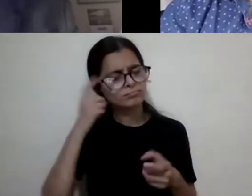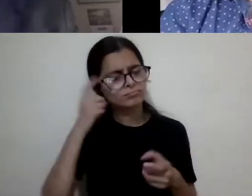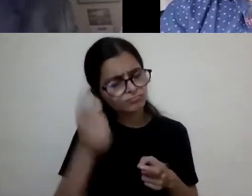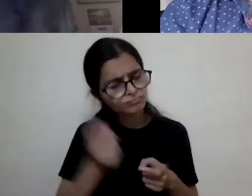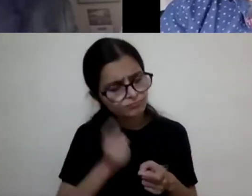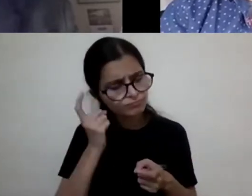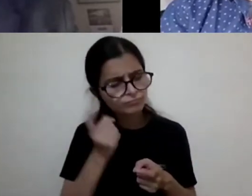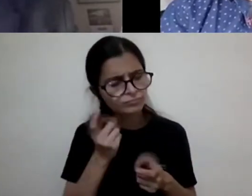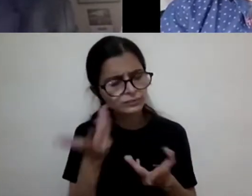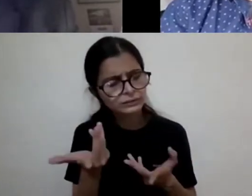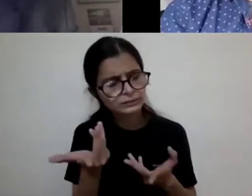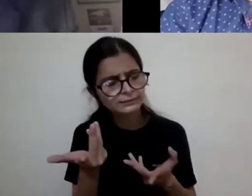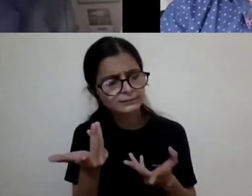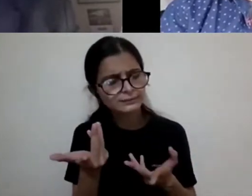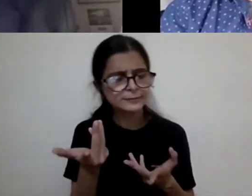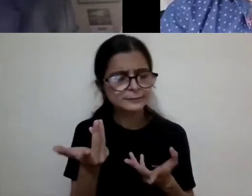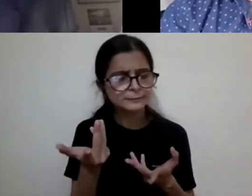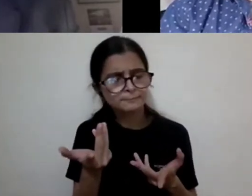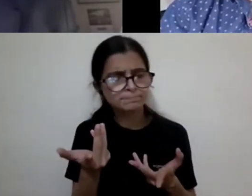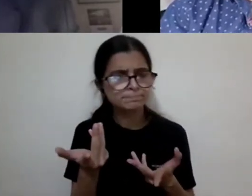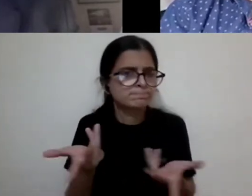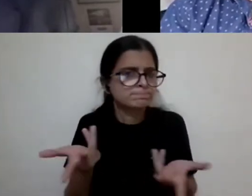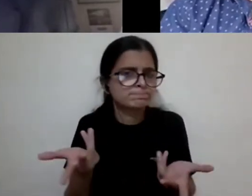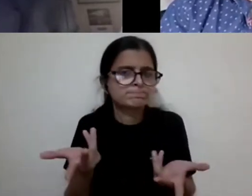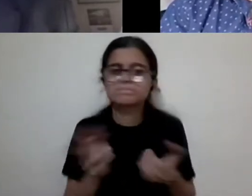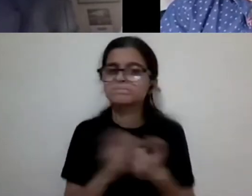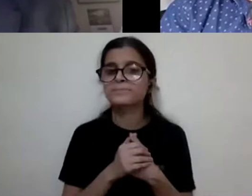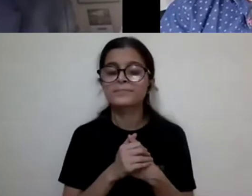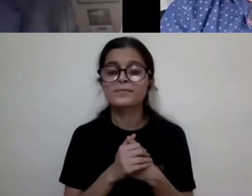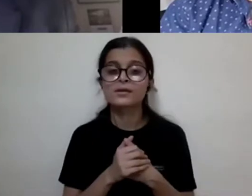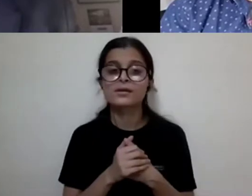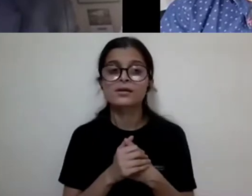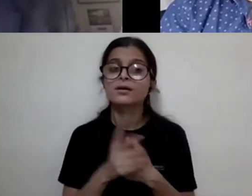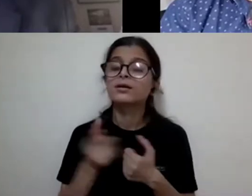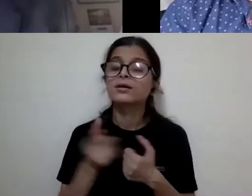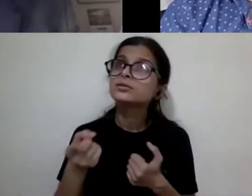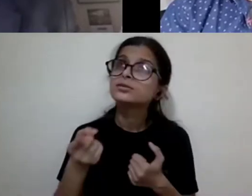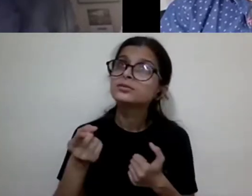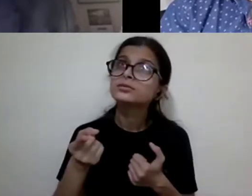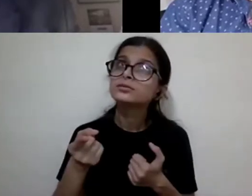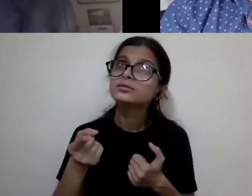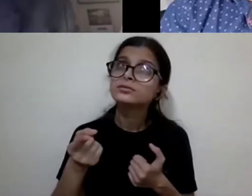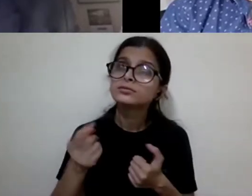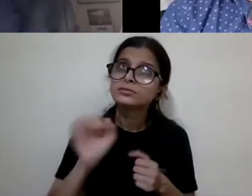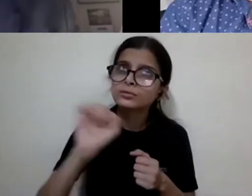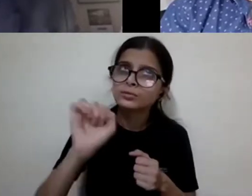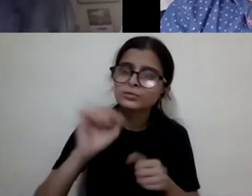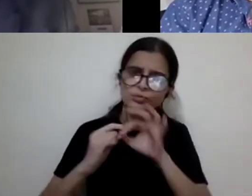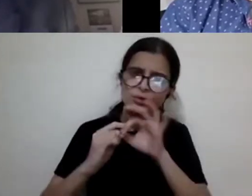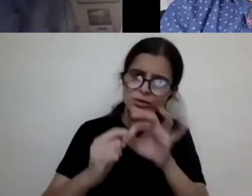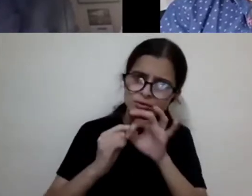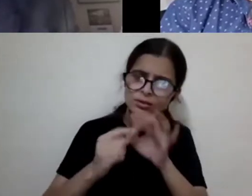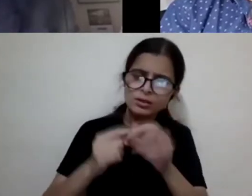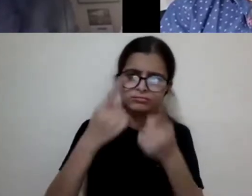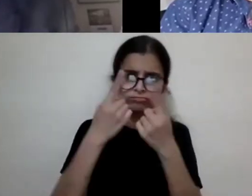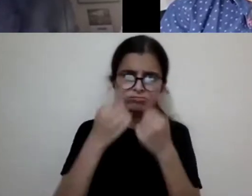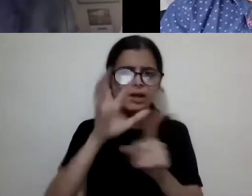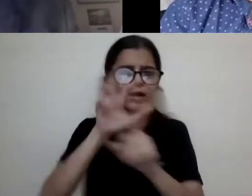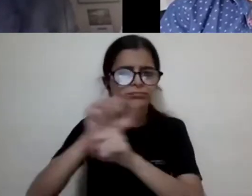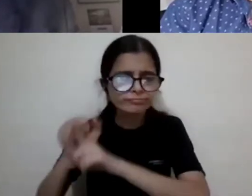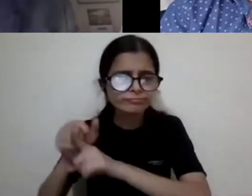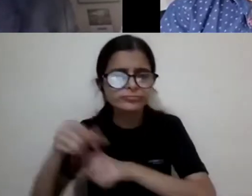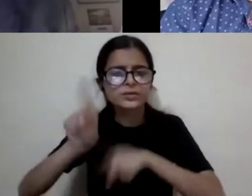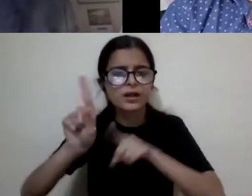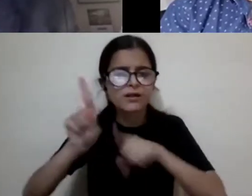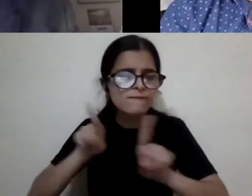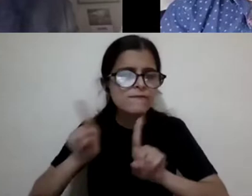think that, uh, you, you, you have, you have to start out by questioning the diagnoses themselves and how they